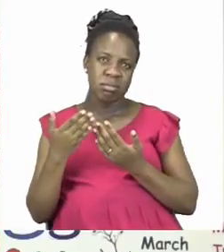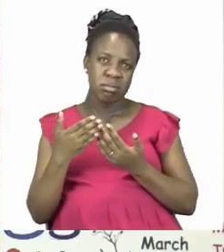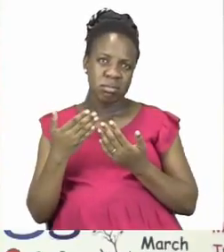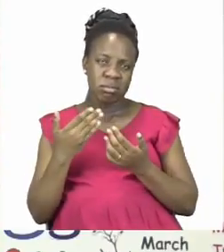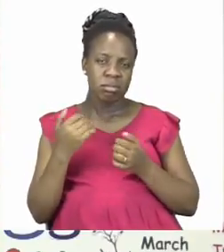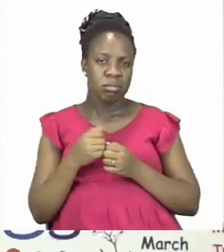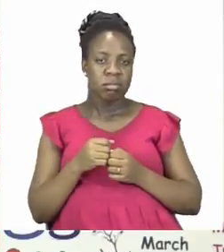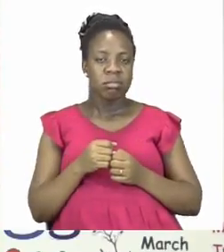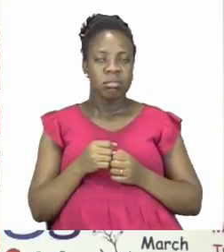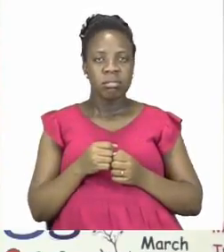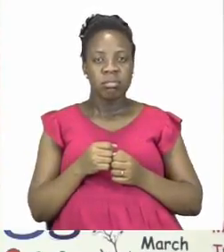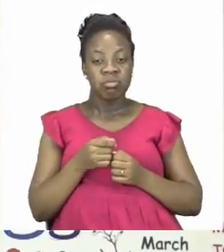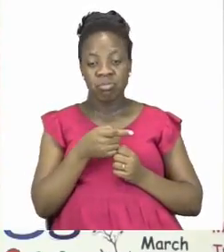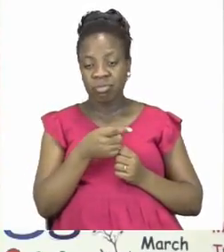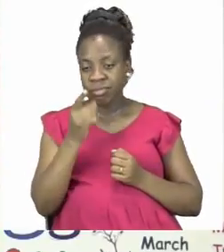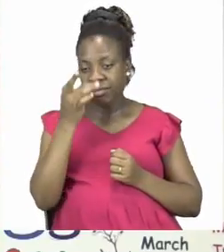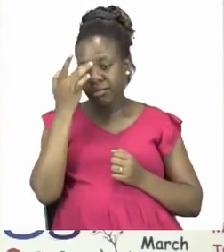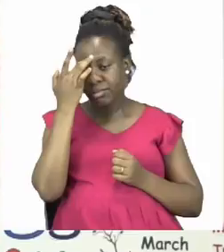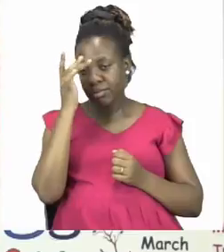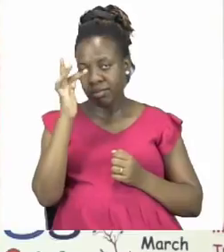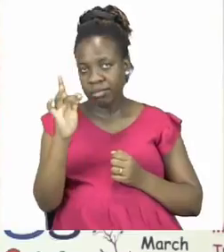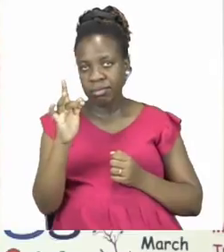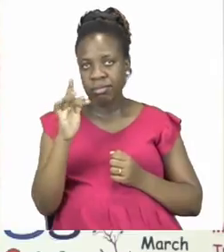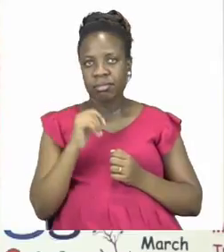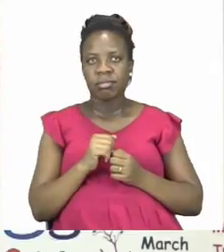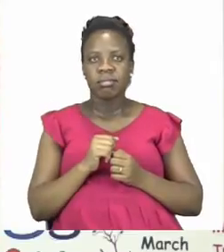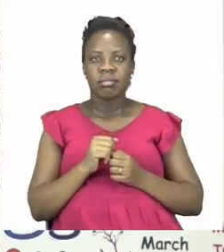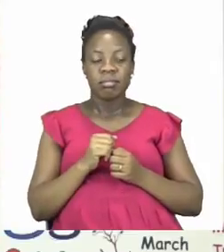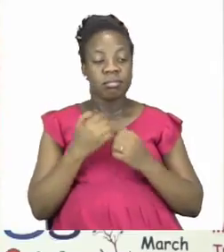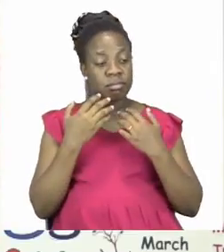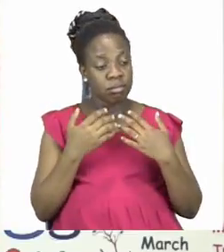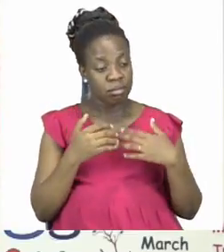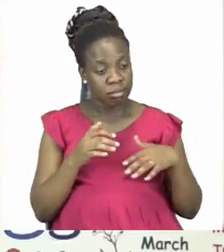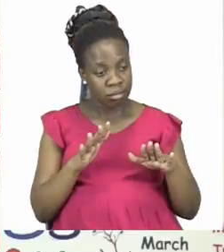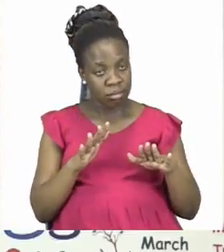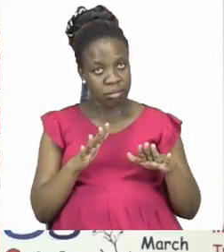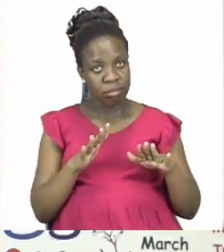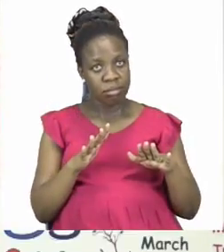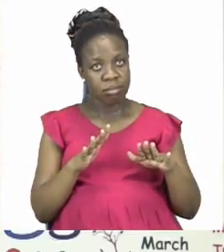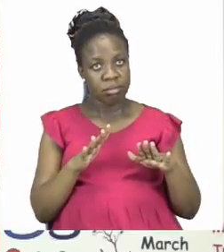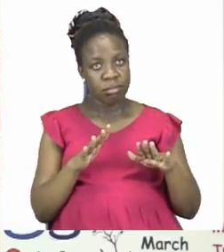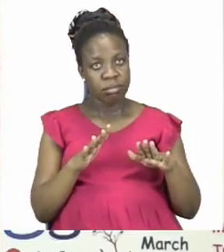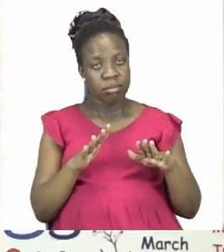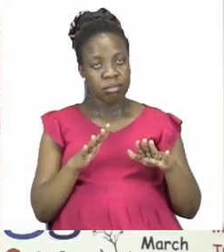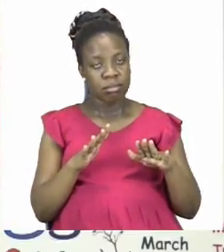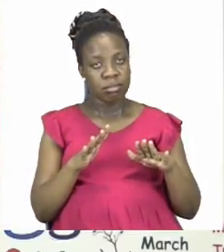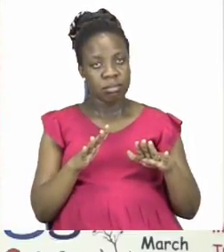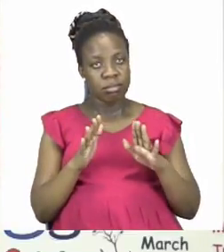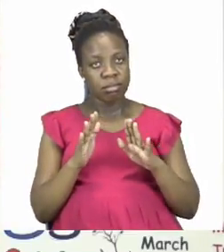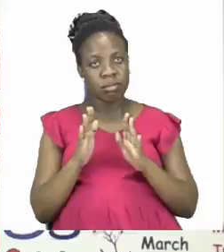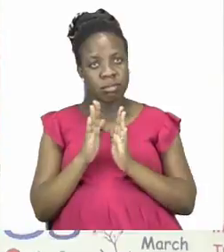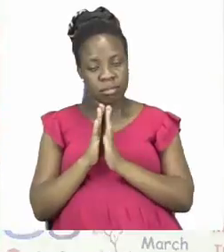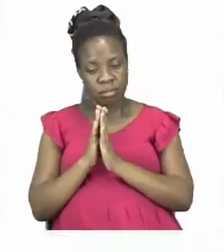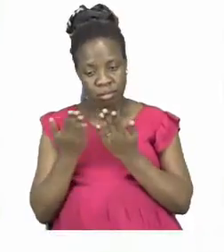smart. So I'm going to leave you now to quickly finish these words but we quickly also have to